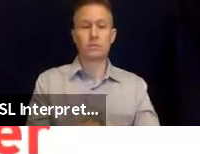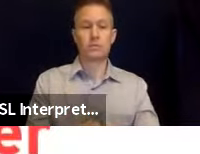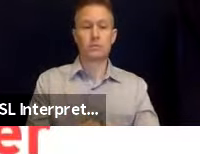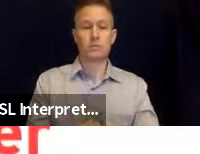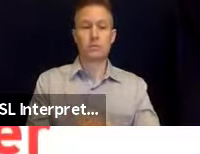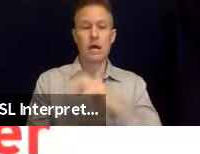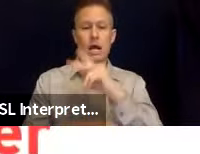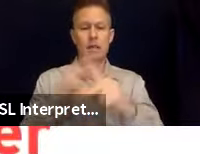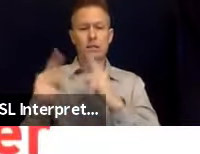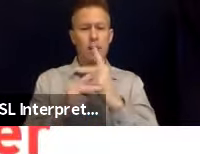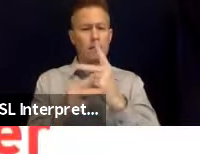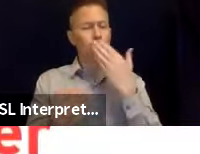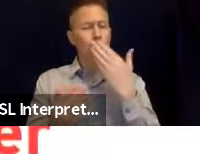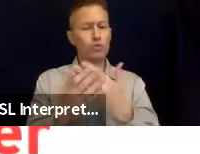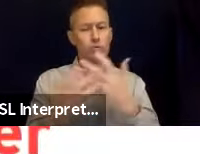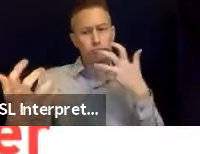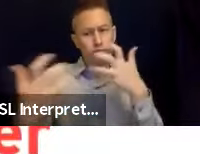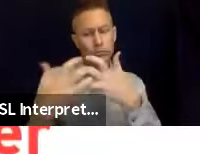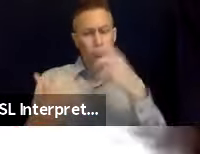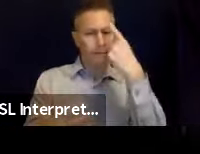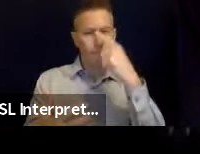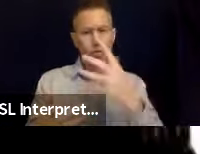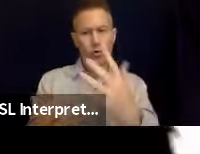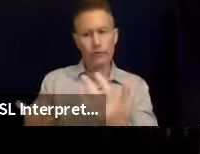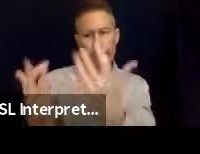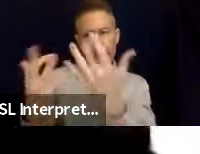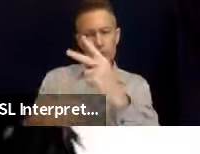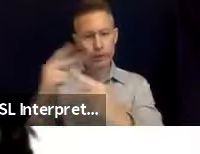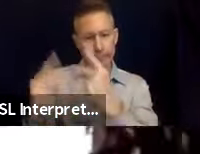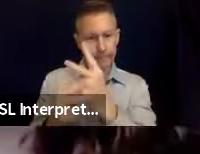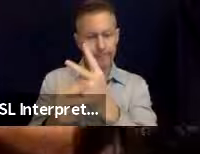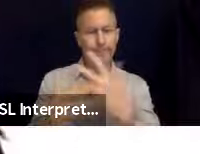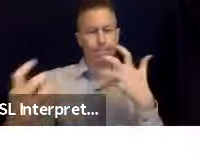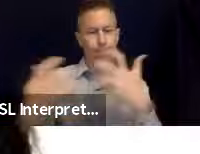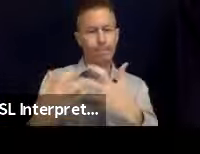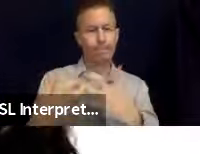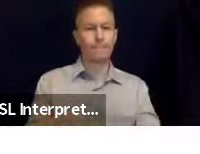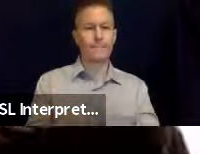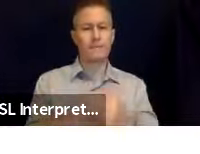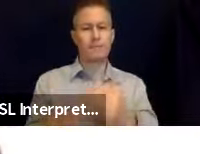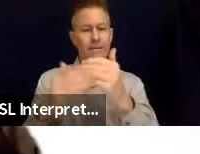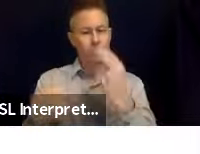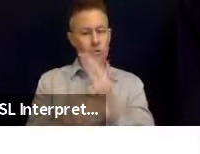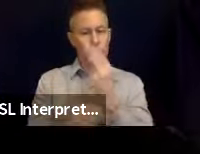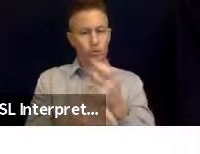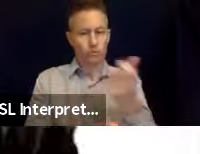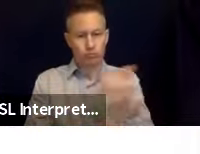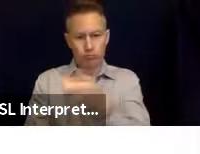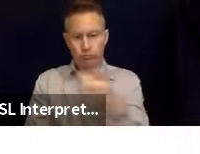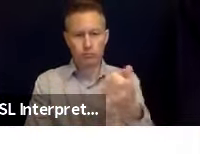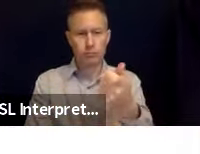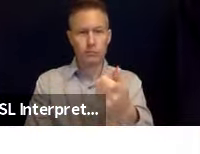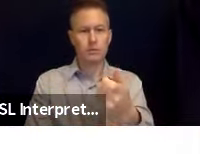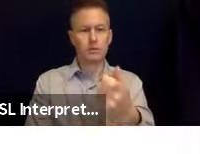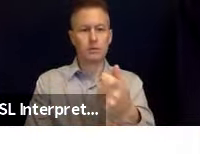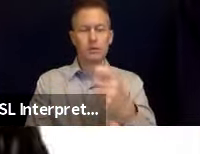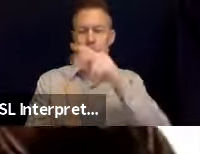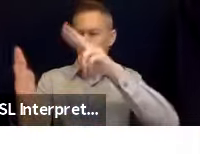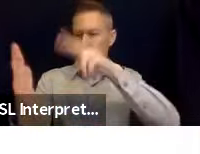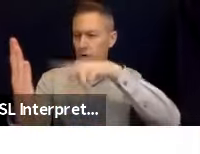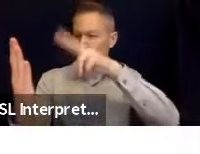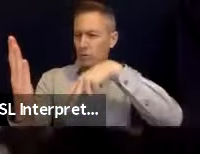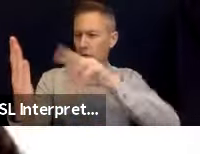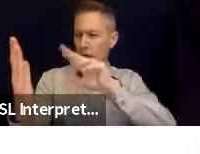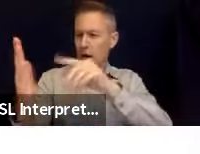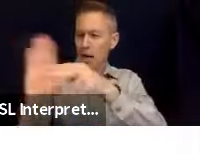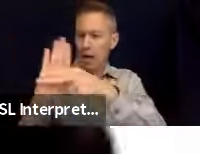you have is suitable for the fire you're facing. Before using the extinguisher on a fire, look at the fire class symbols on the front label to make sure